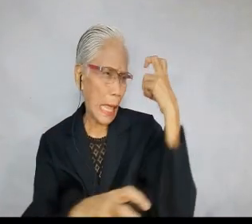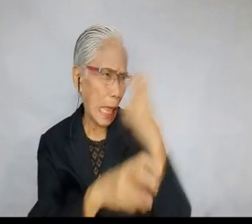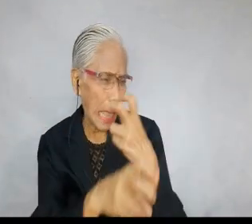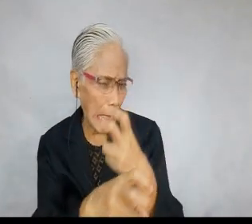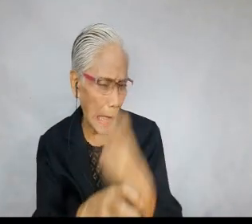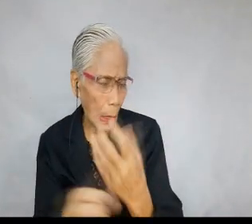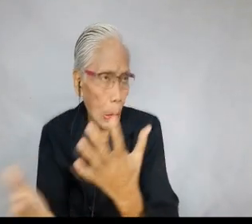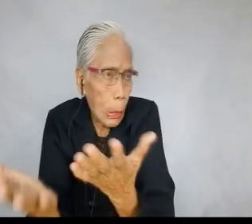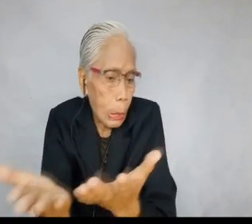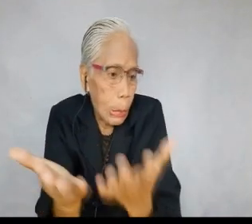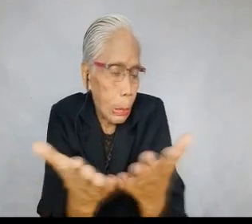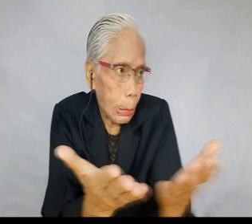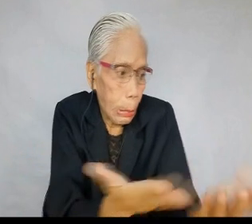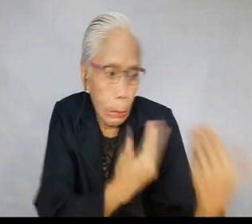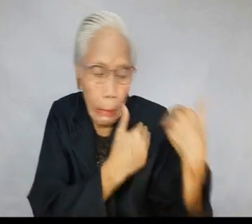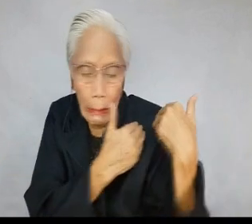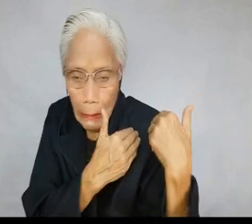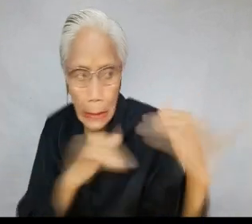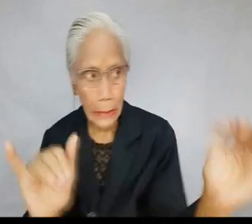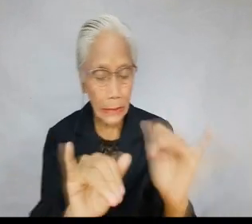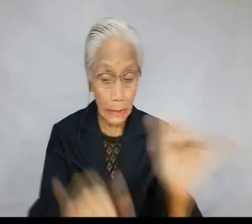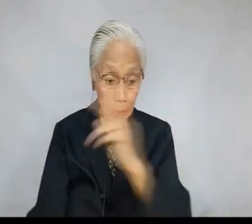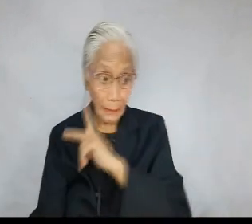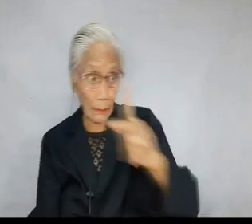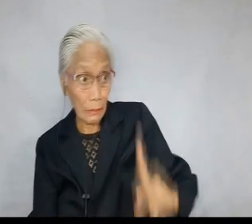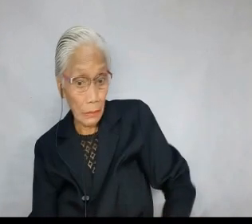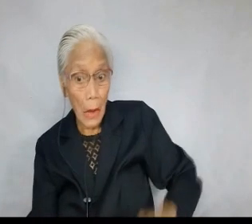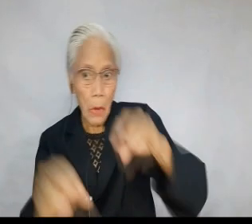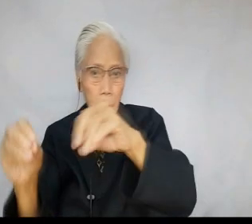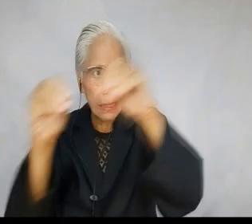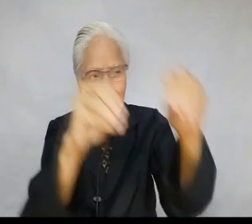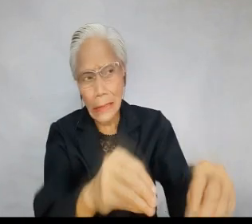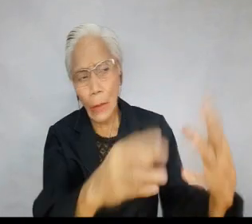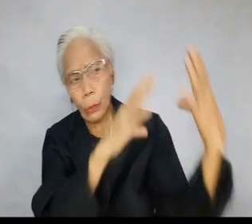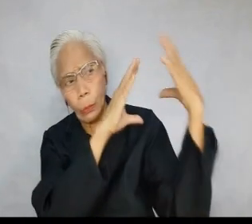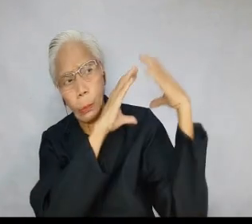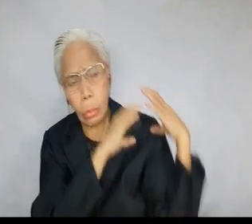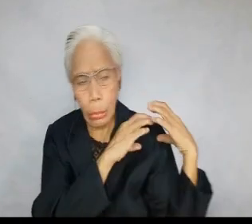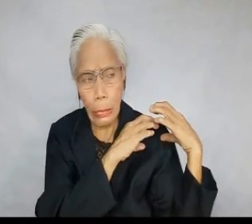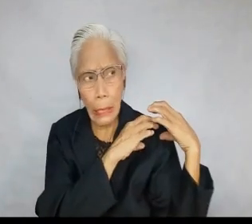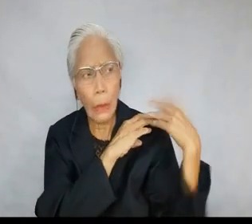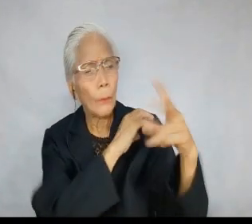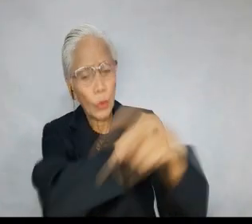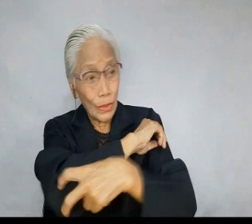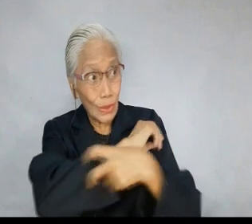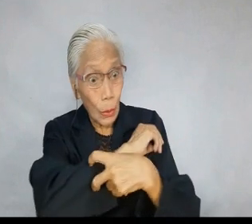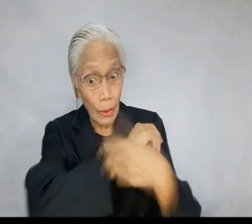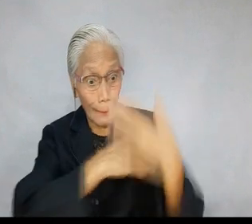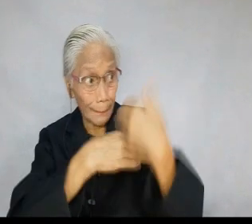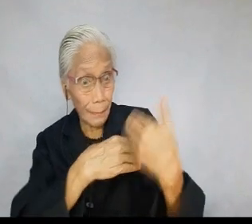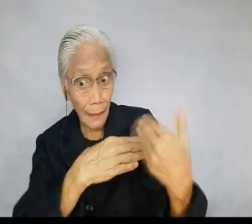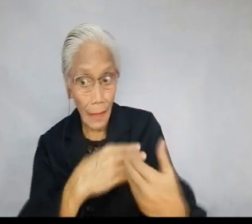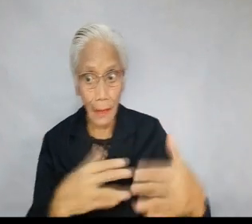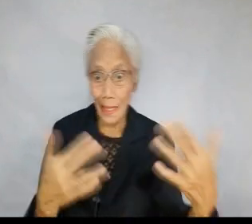bind up heavy loads, hard to carry, to lay on other men's shoulders, just as a king put the heavy load of hanging on the shoulders of the